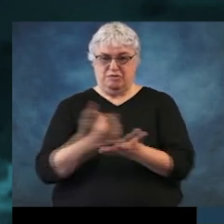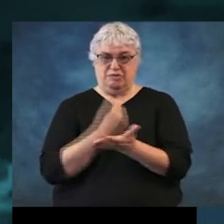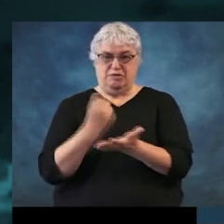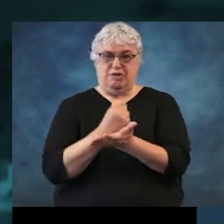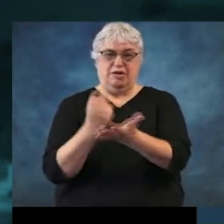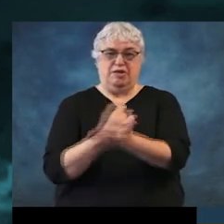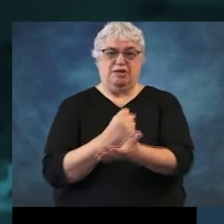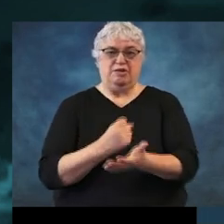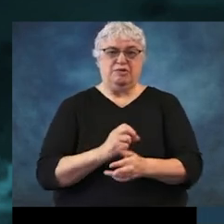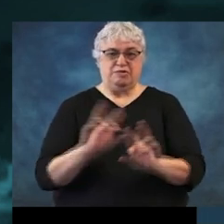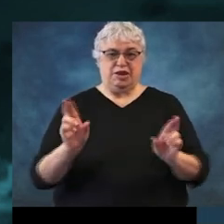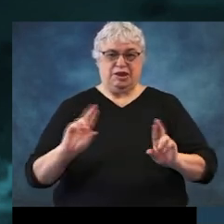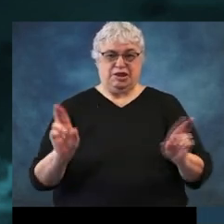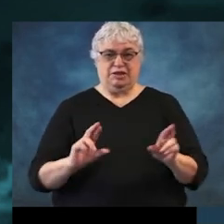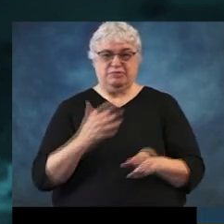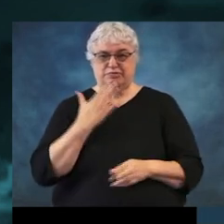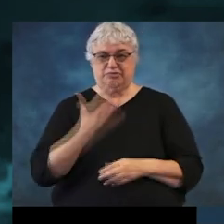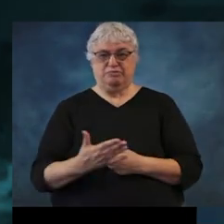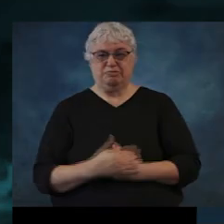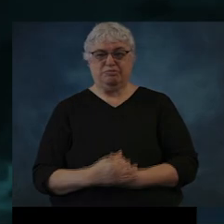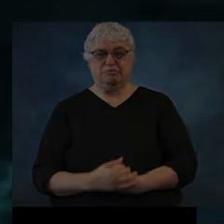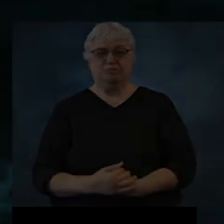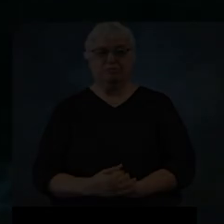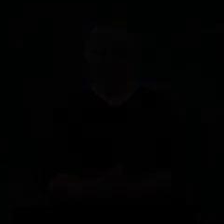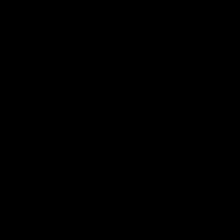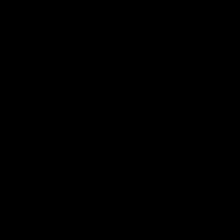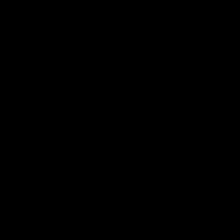prepared for it. Thank you. You